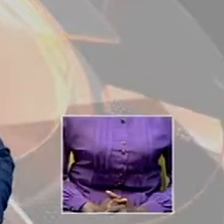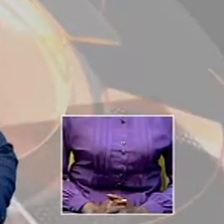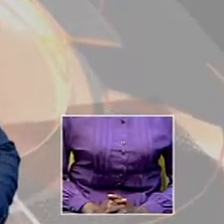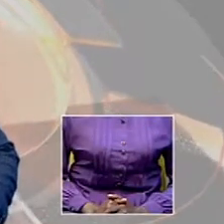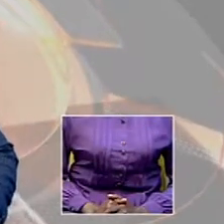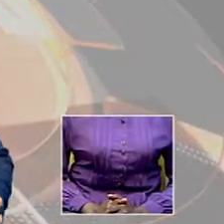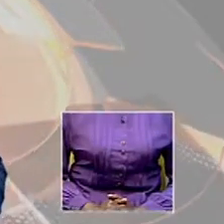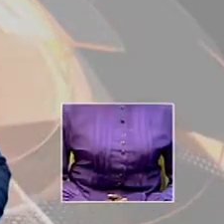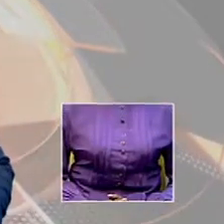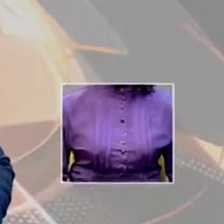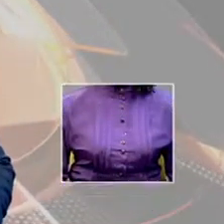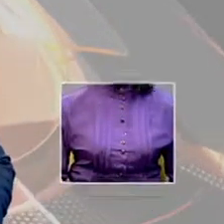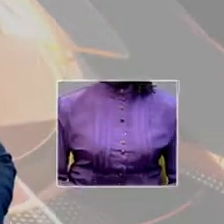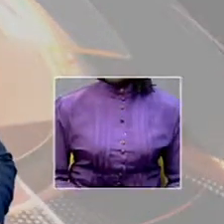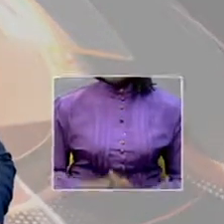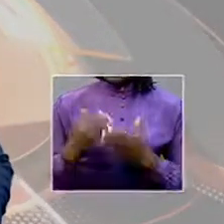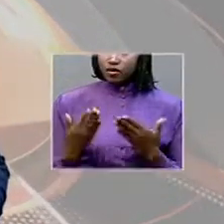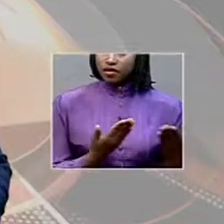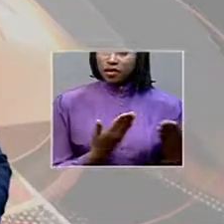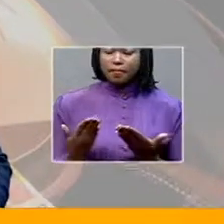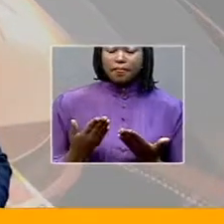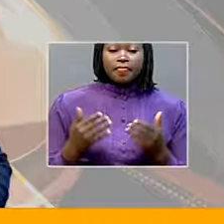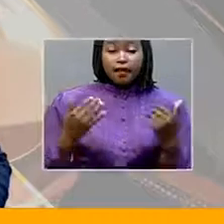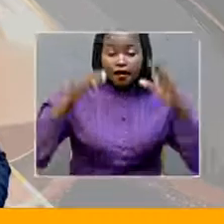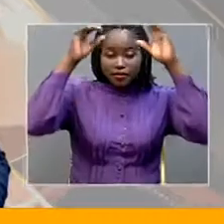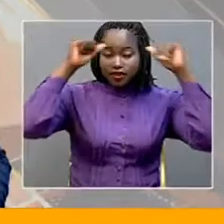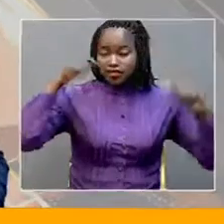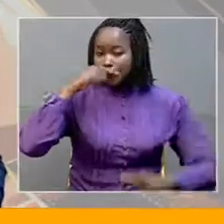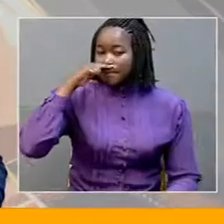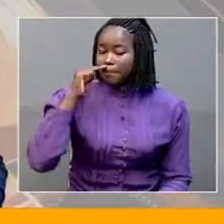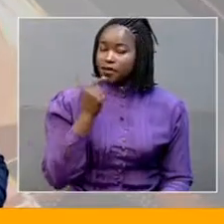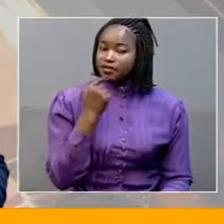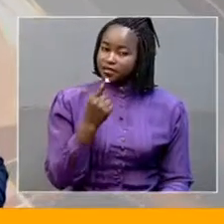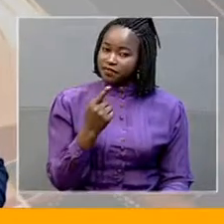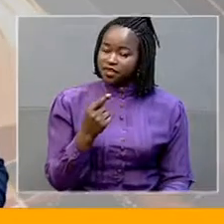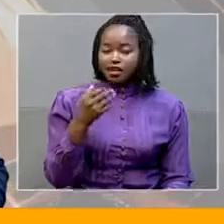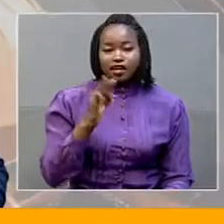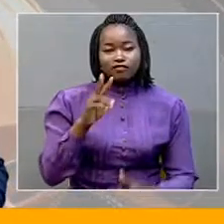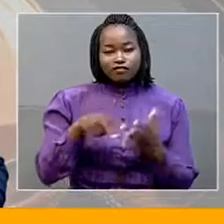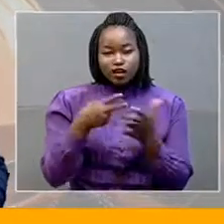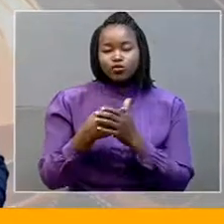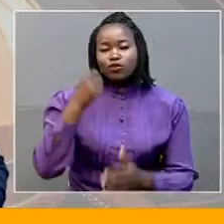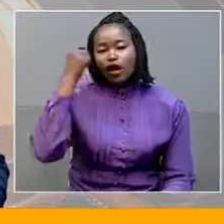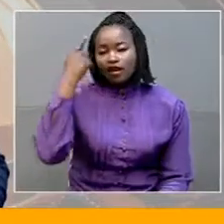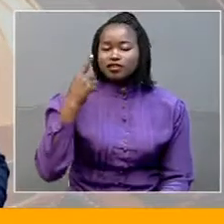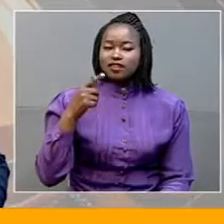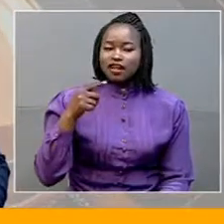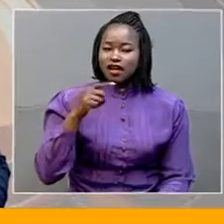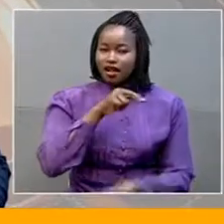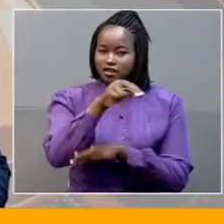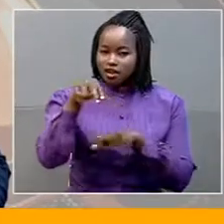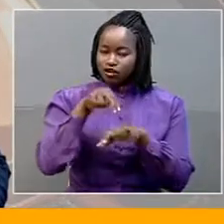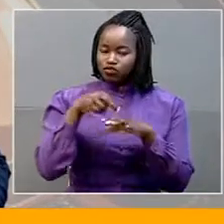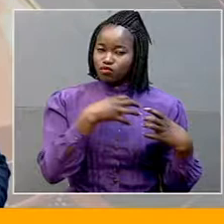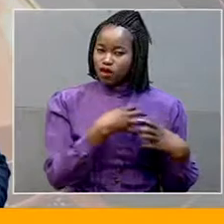in our first story president yori museveni has said that failure to crystallize the concept of the national army has been the